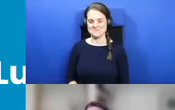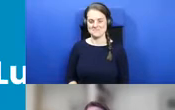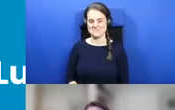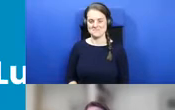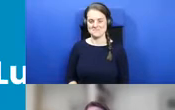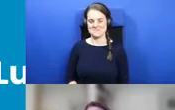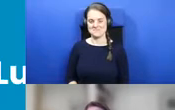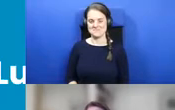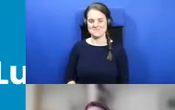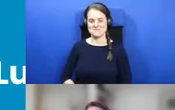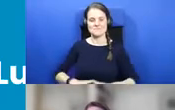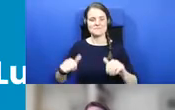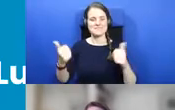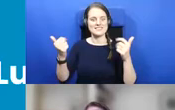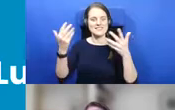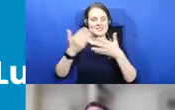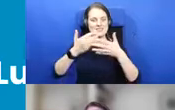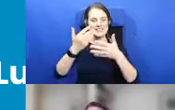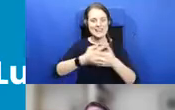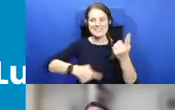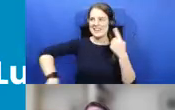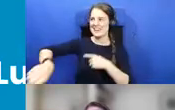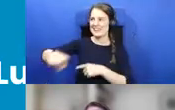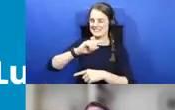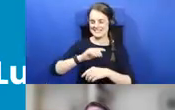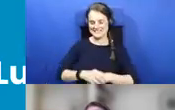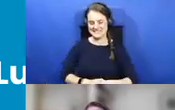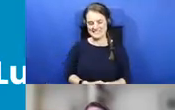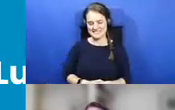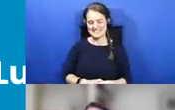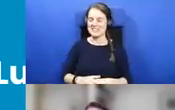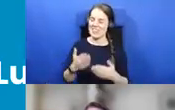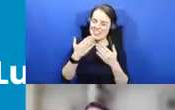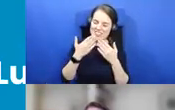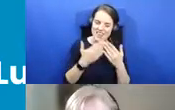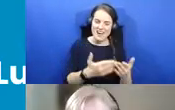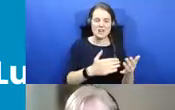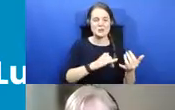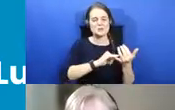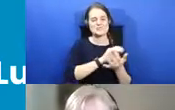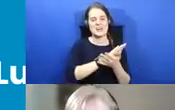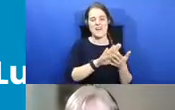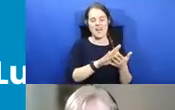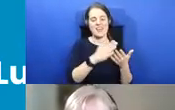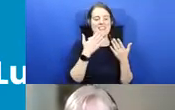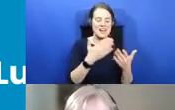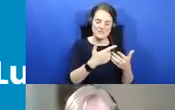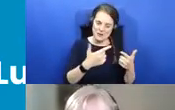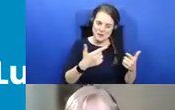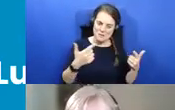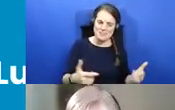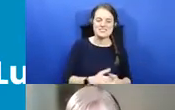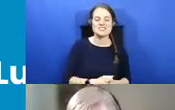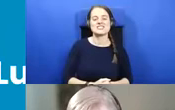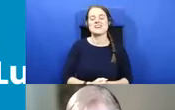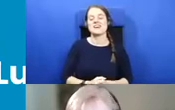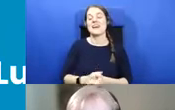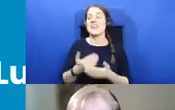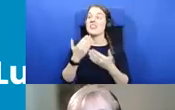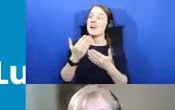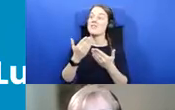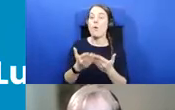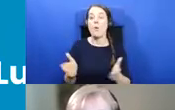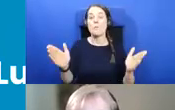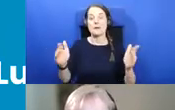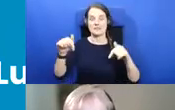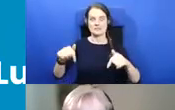Good evening everybody. Thank you very much for that and for opening a very